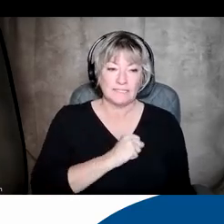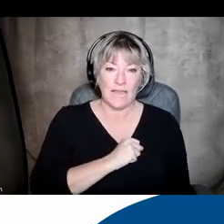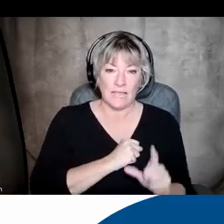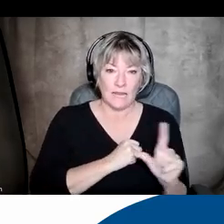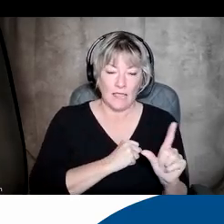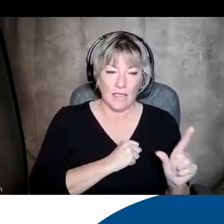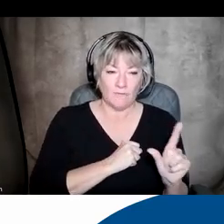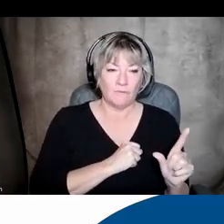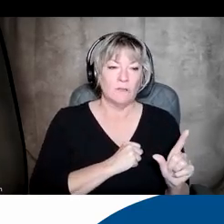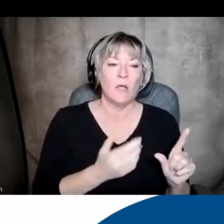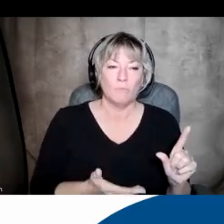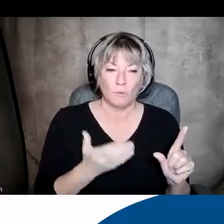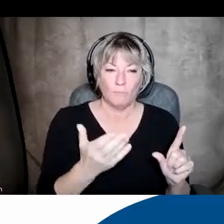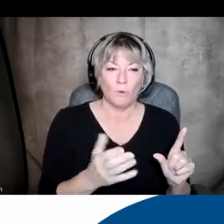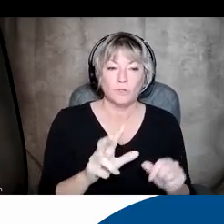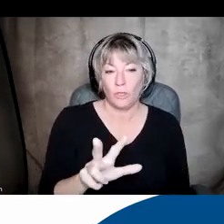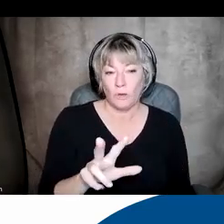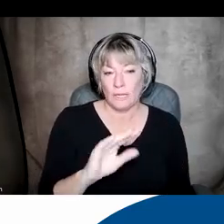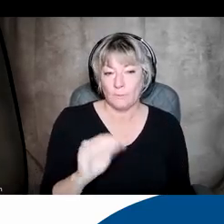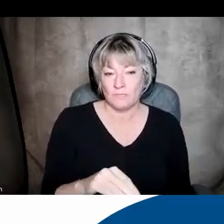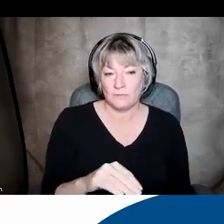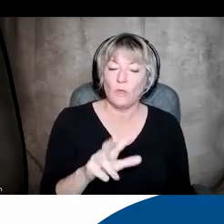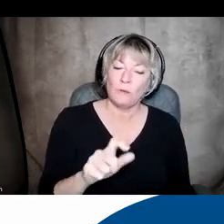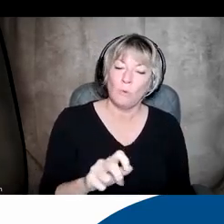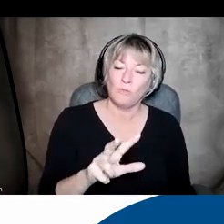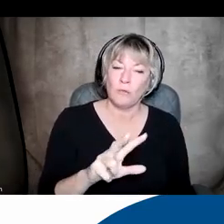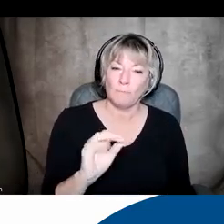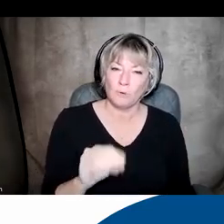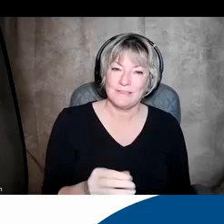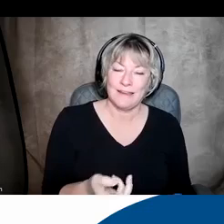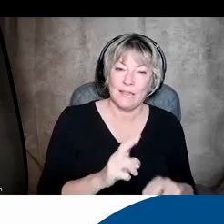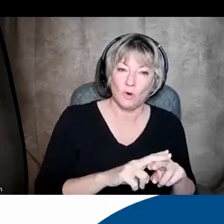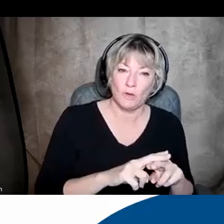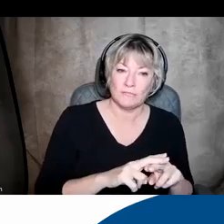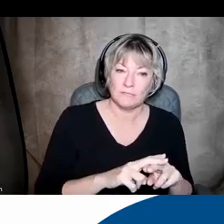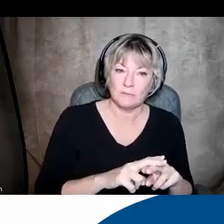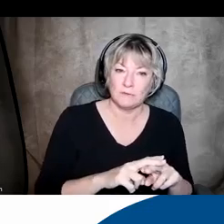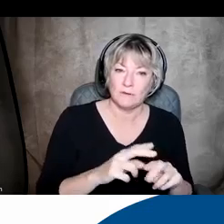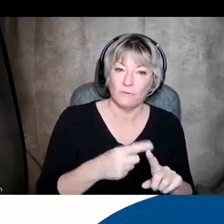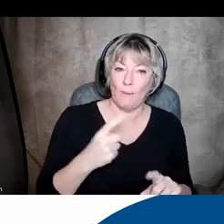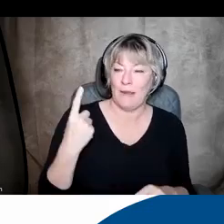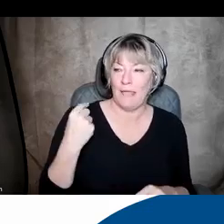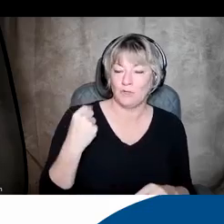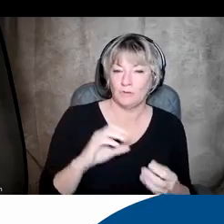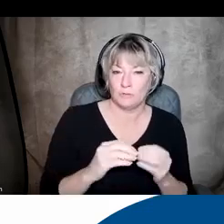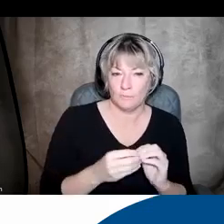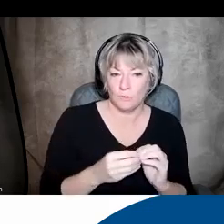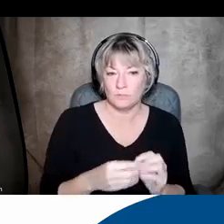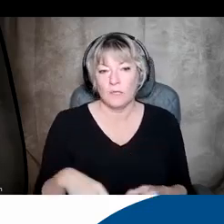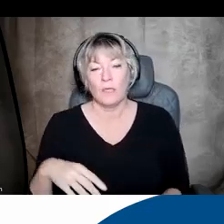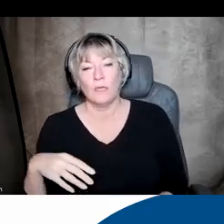hand side here proposes a 3.3% increase over what last year's numbers were,